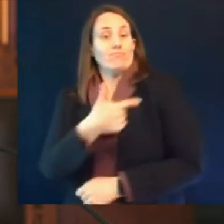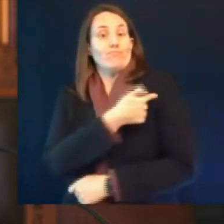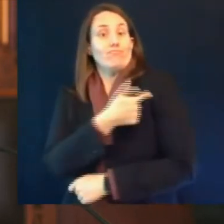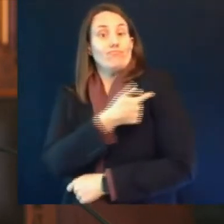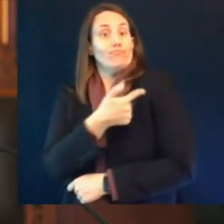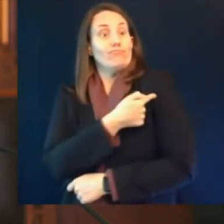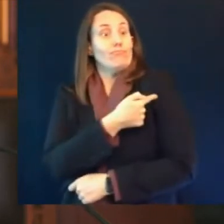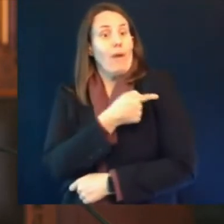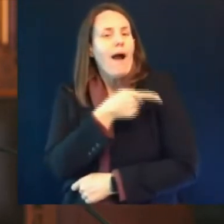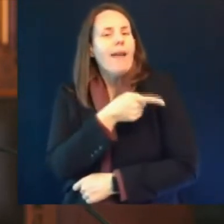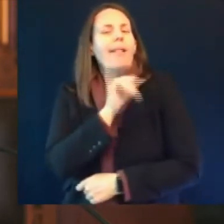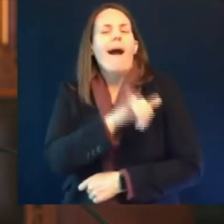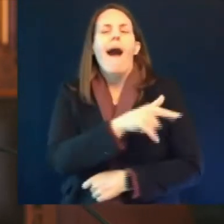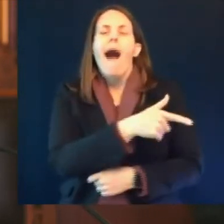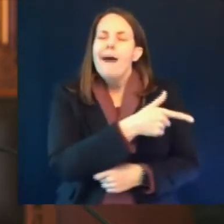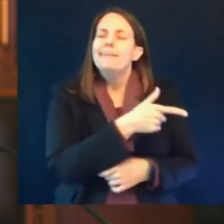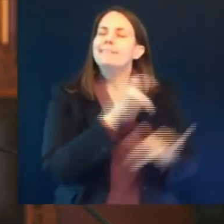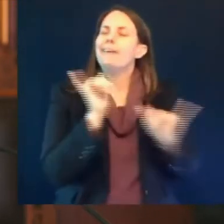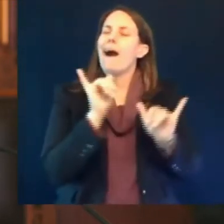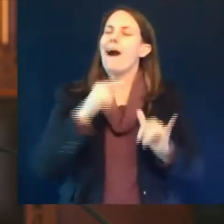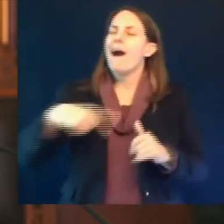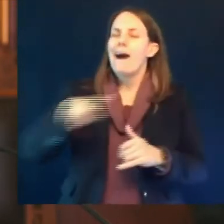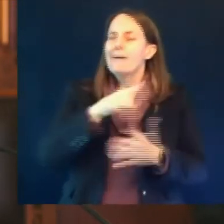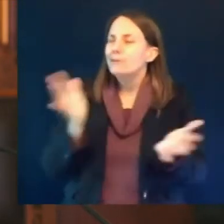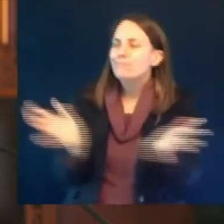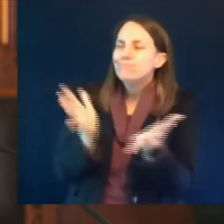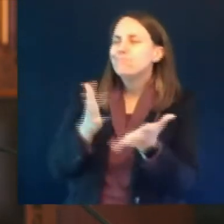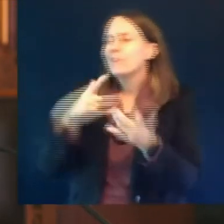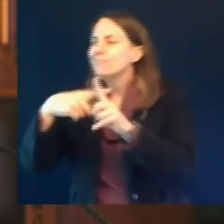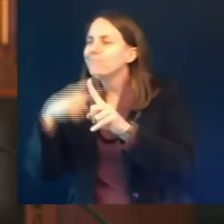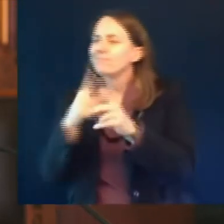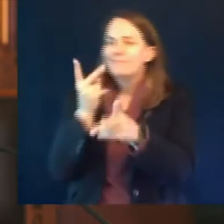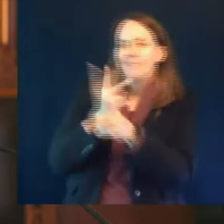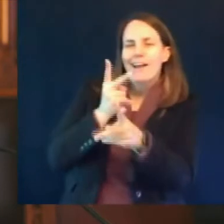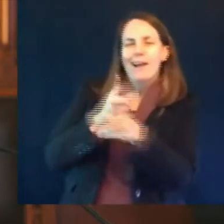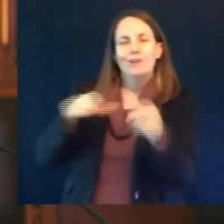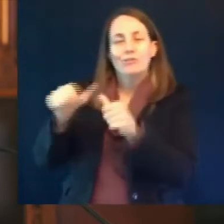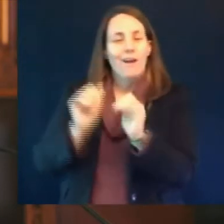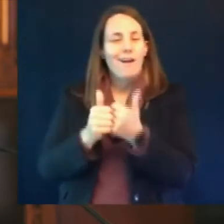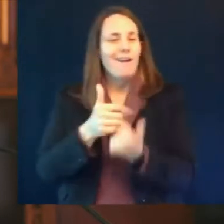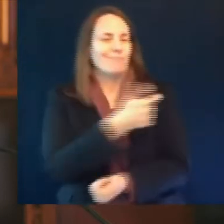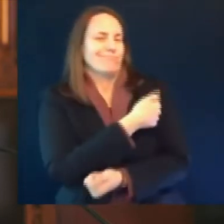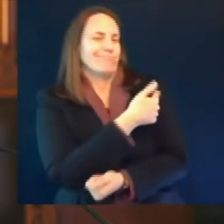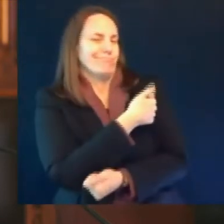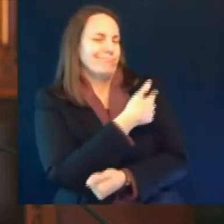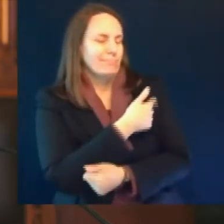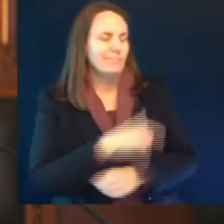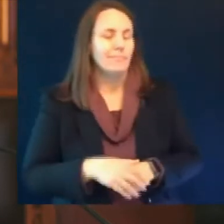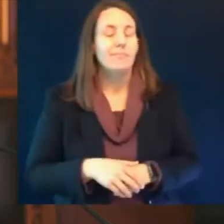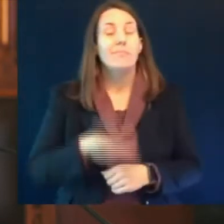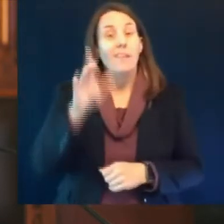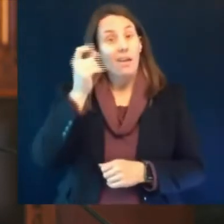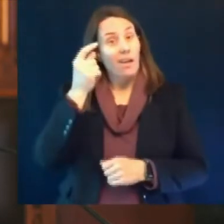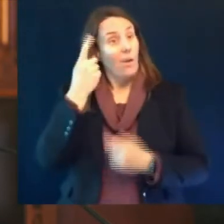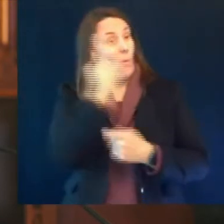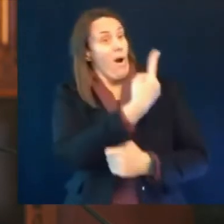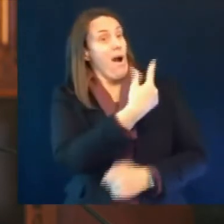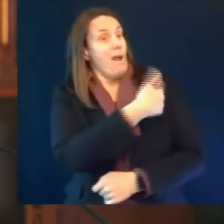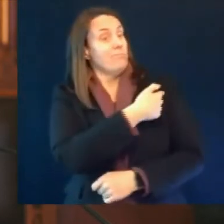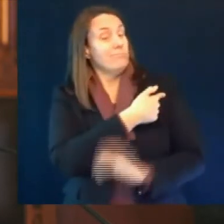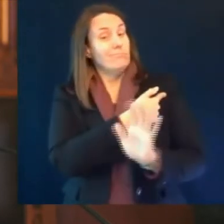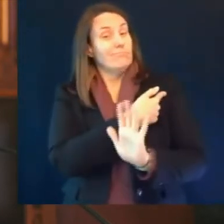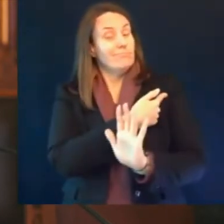continue doing your part to stop the spread by washing your hands physical distancing wearing your mask when you're in public